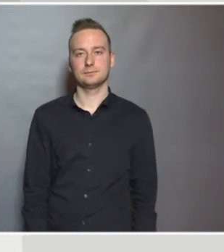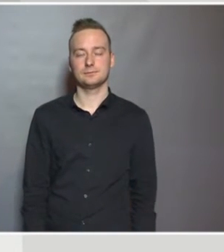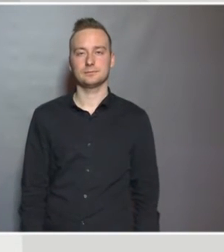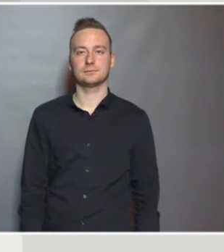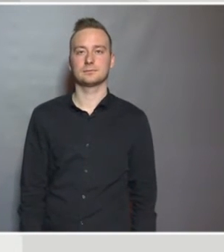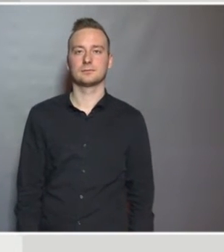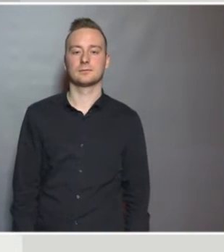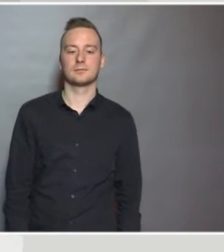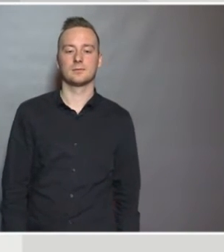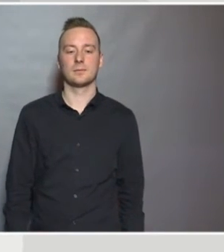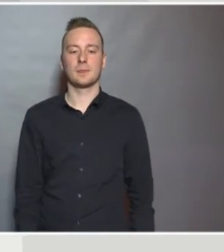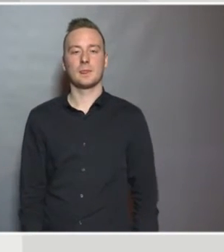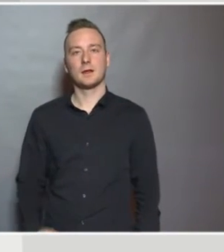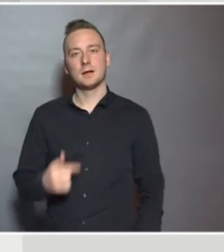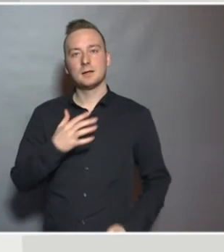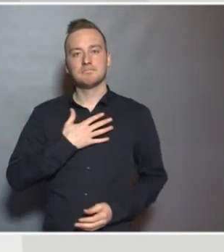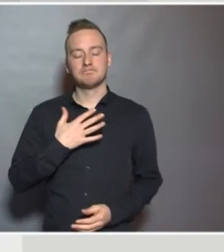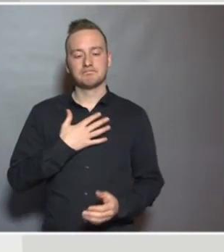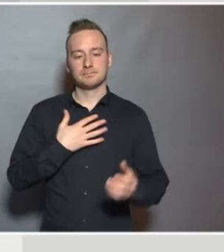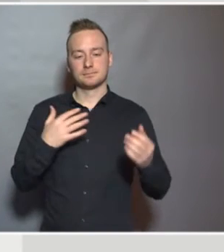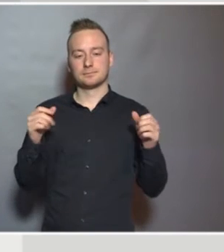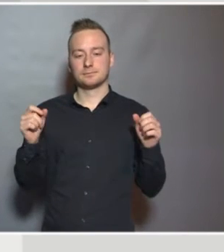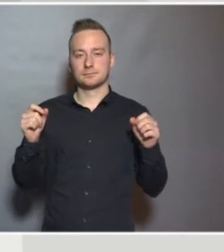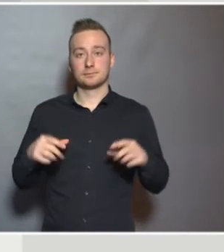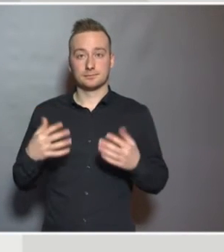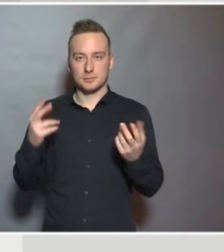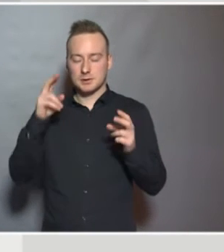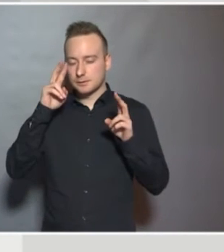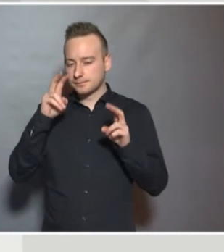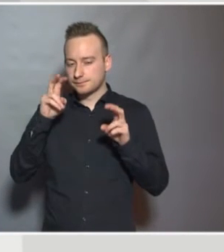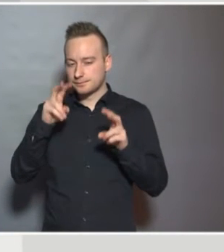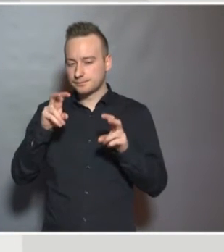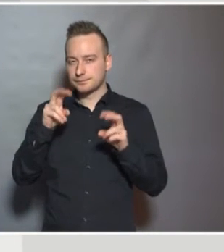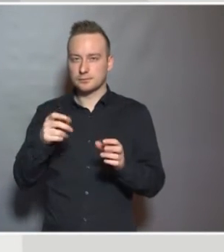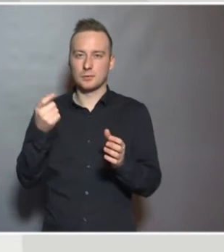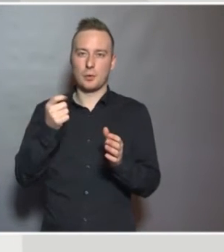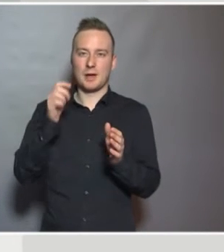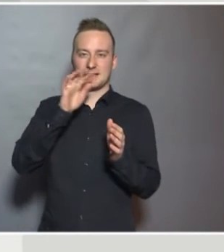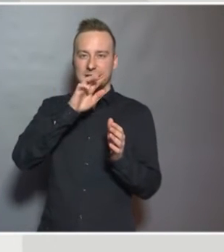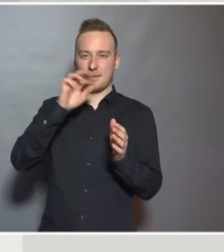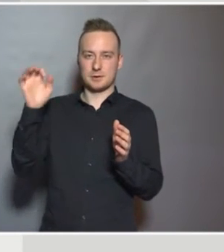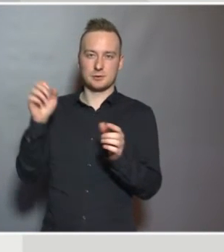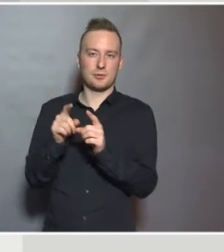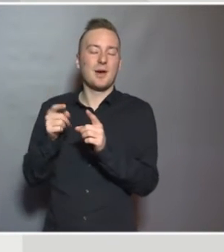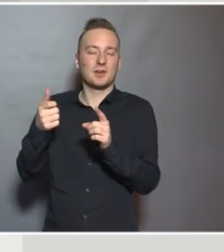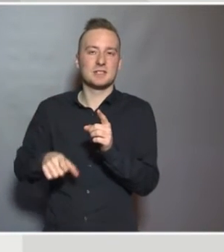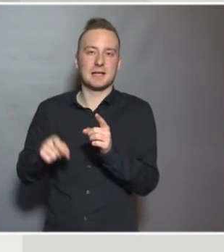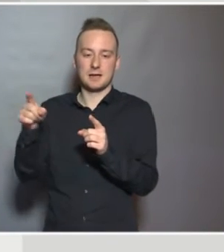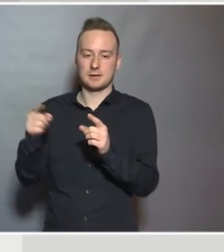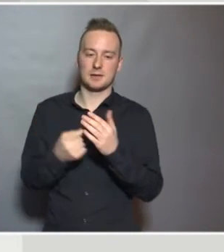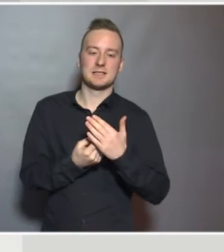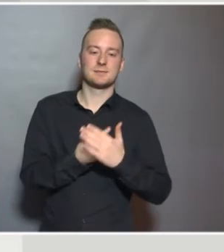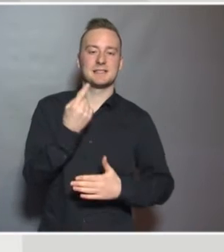I think I'd like to start digging into why some of these terms are troublesome. Special